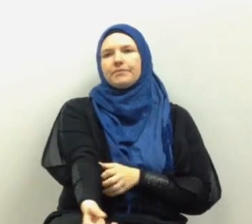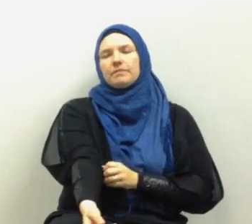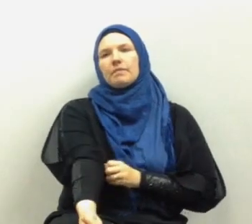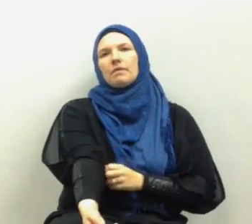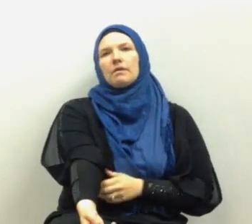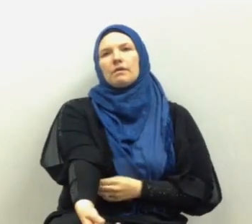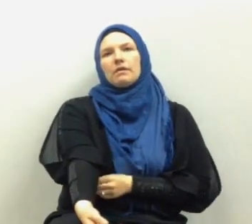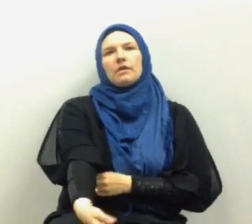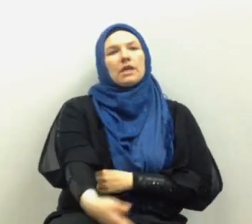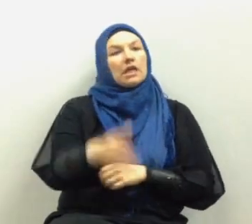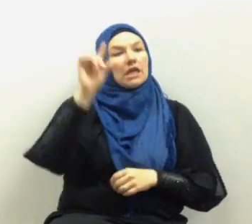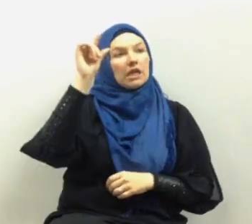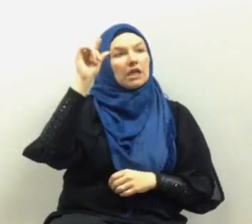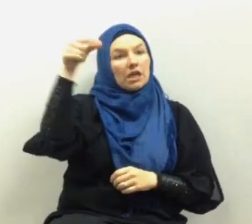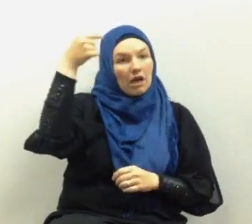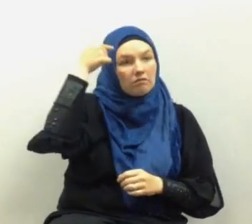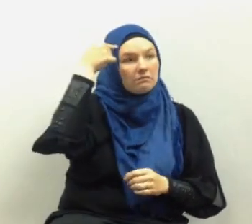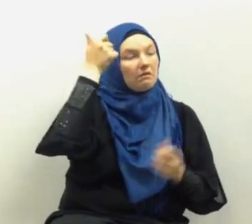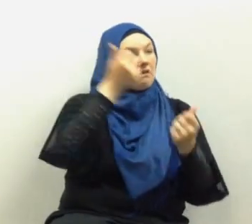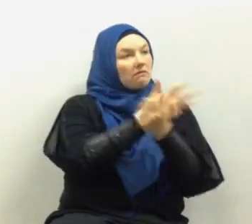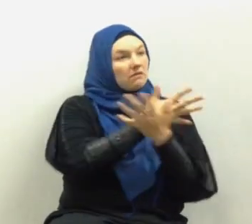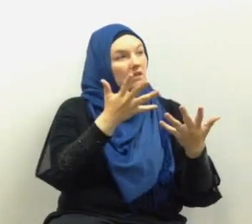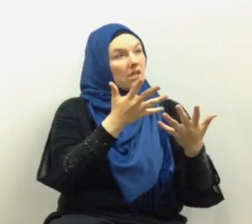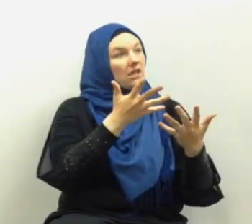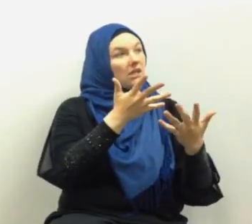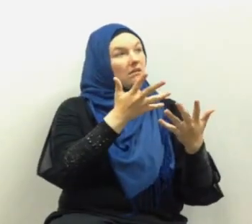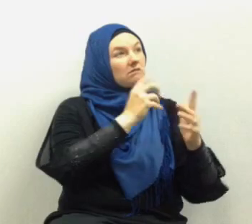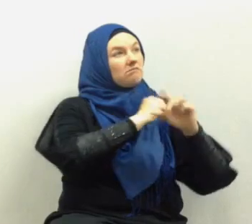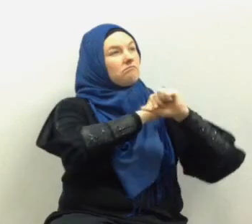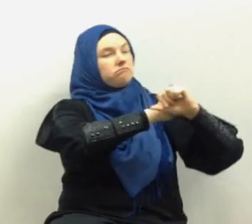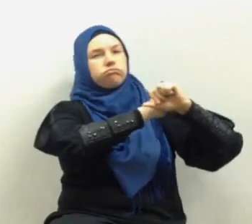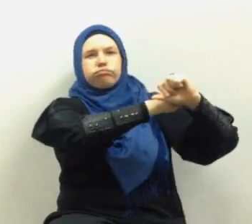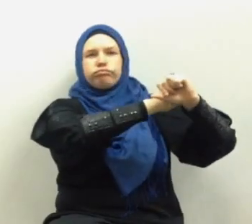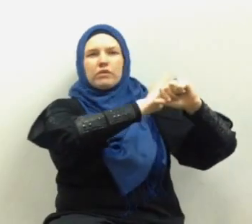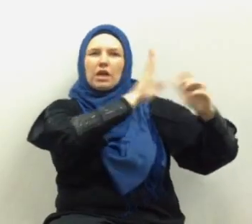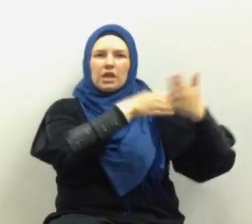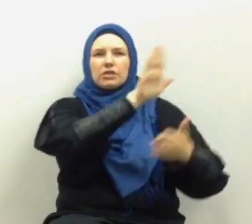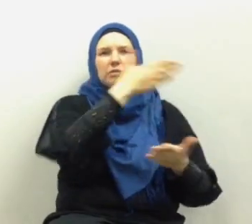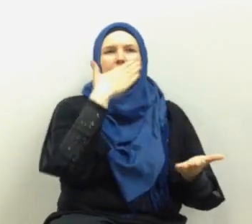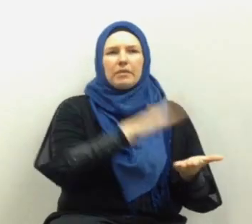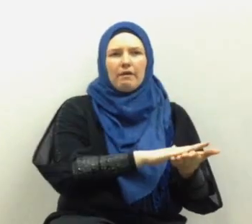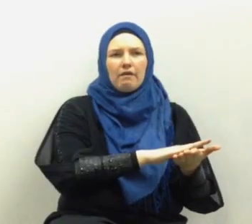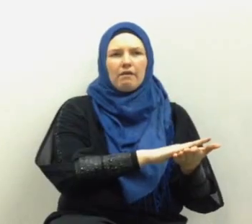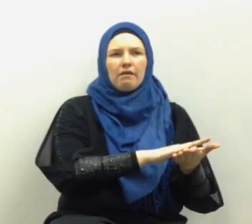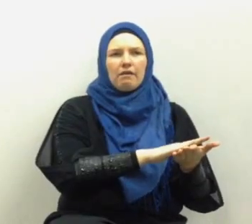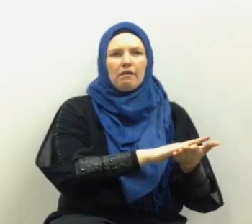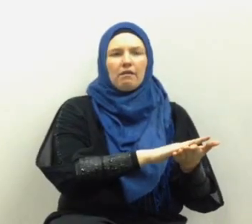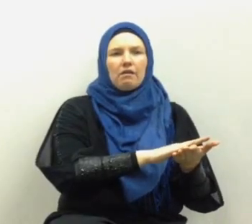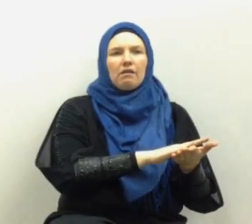pushing against their evil desires and their excessive desires